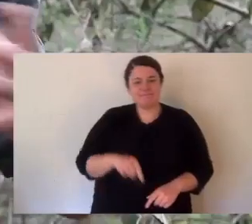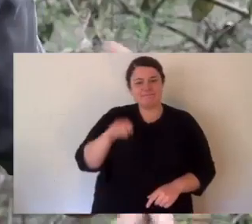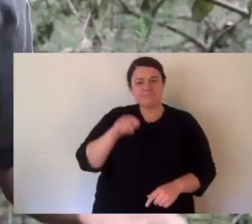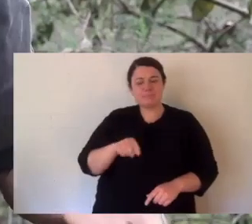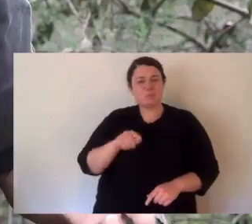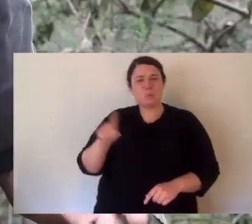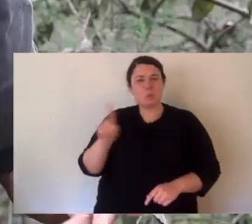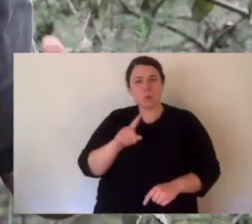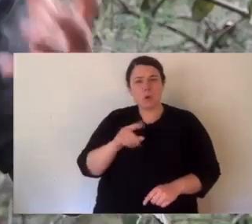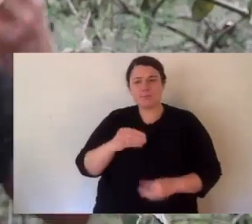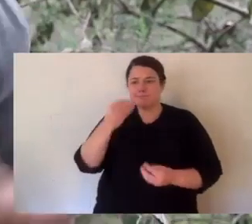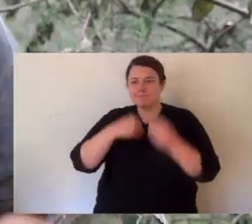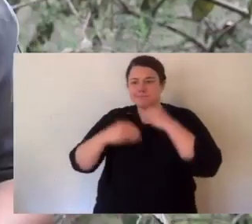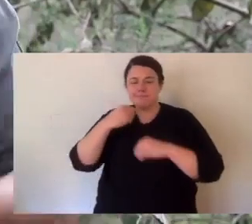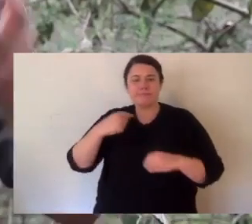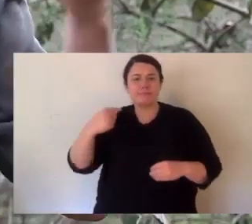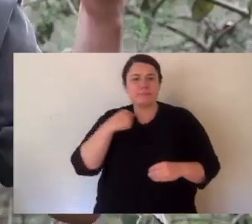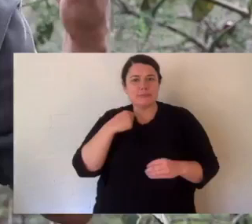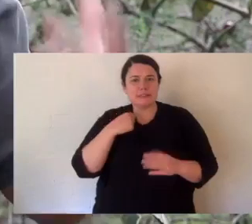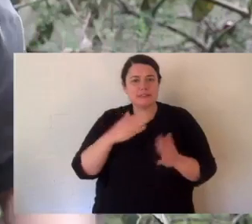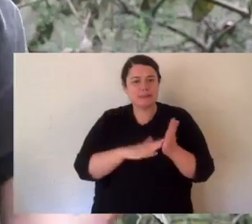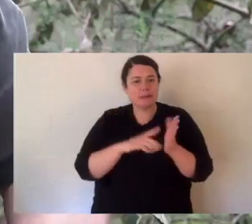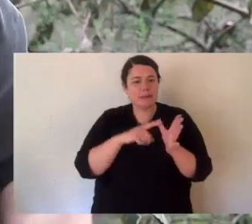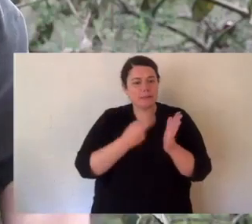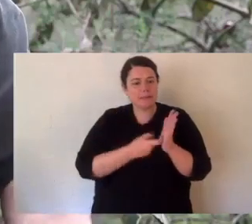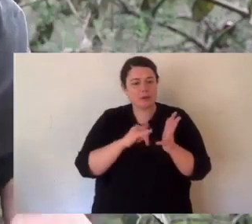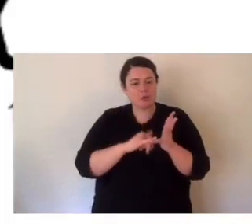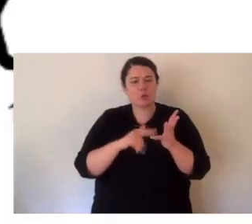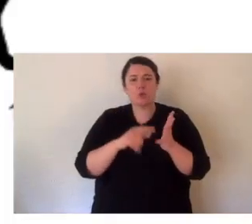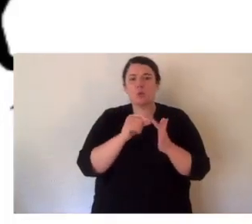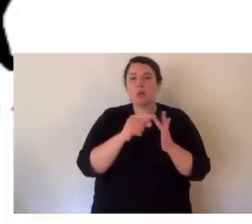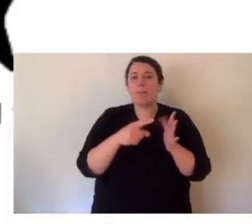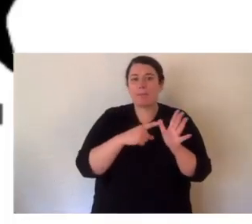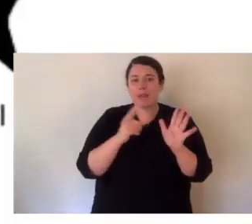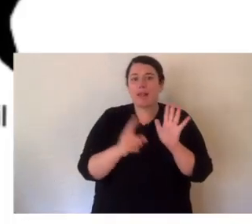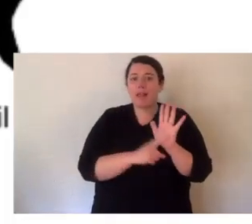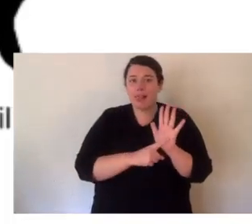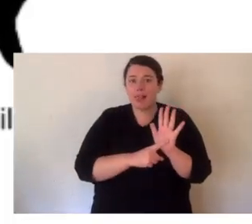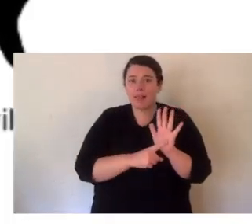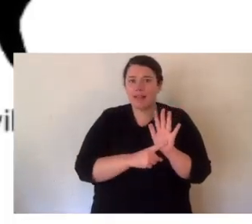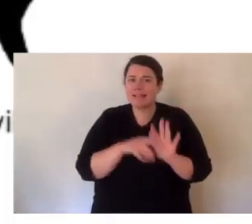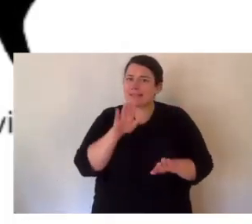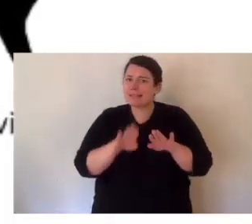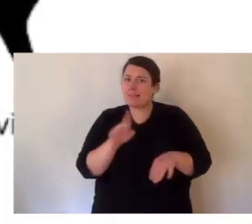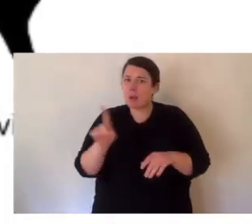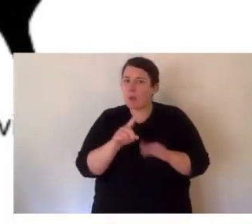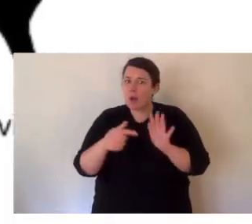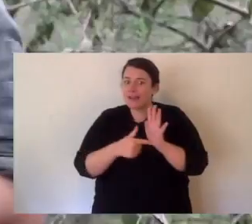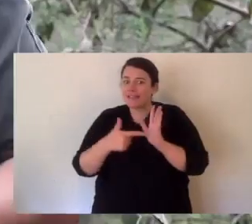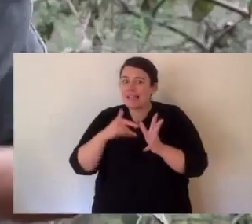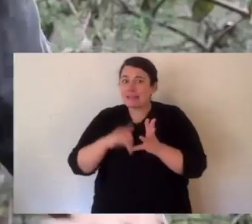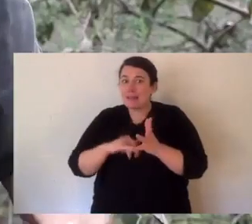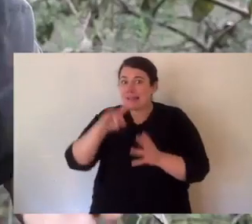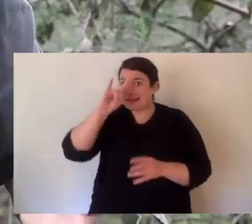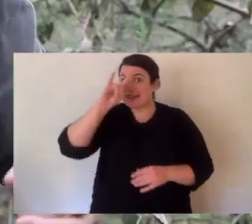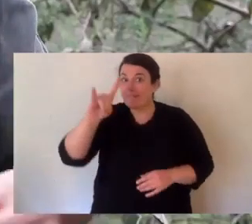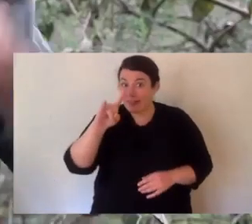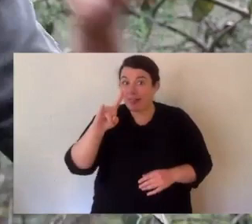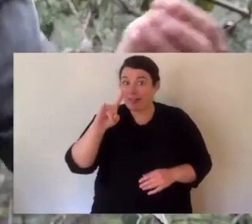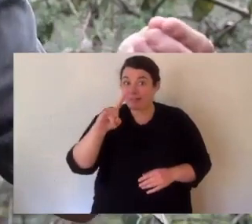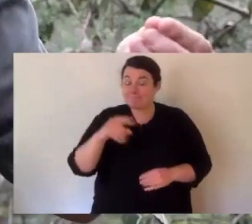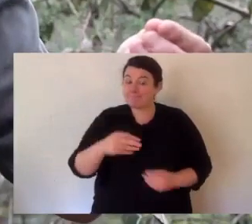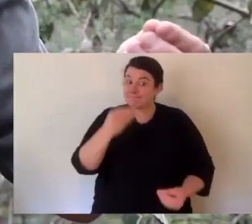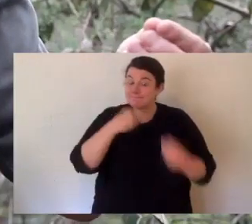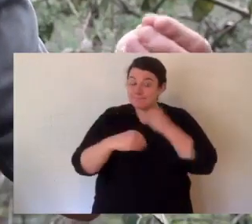A thylacines are carnivorous marsupials. Their closest relative is the Tasmanian devil. So this means that